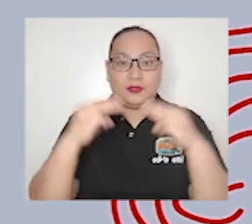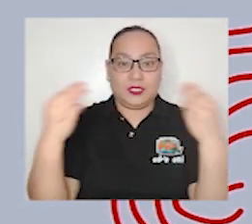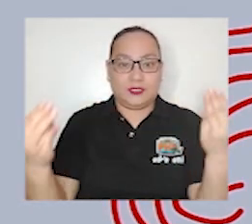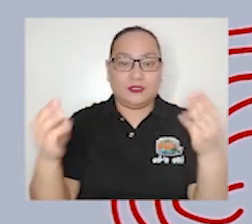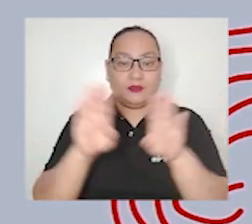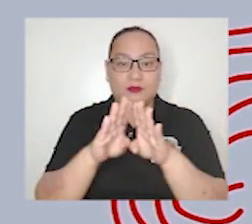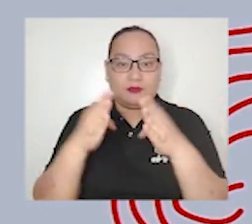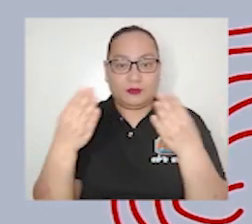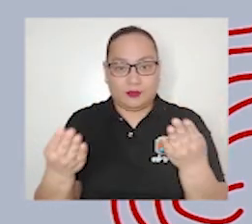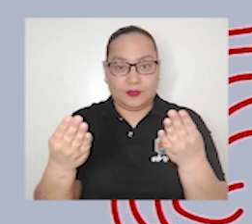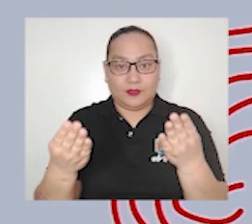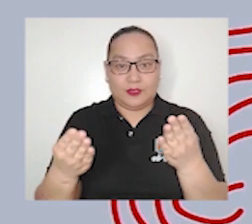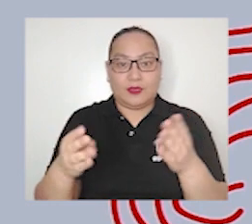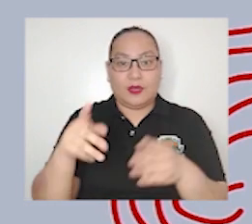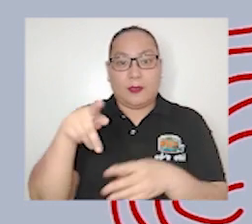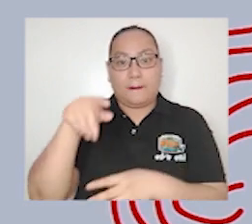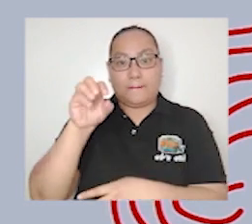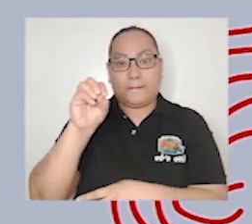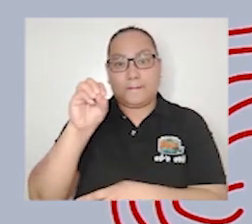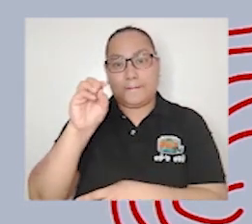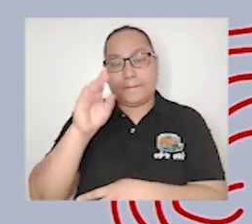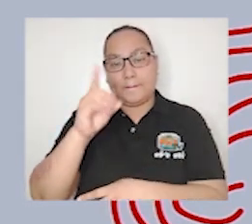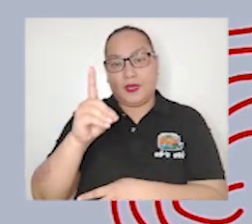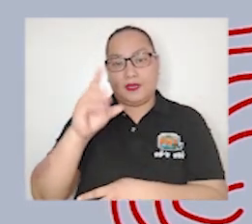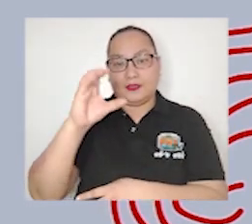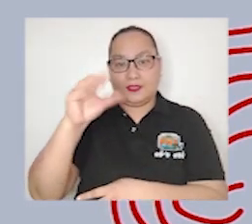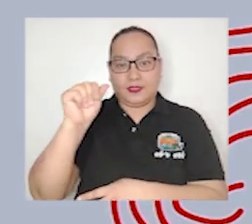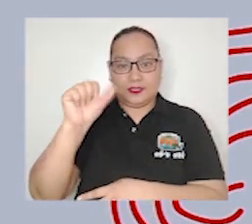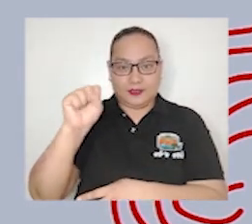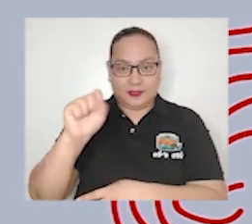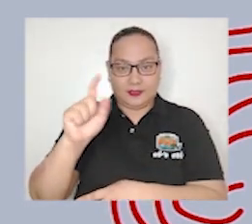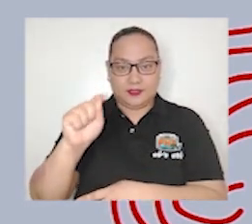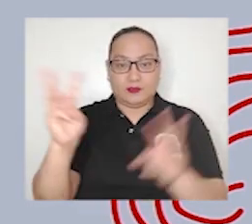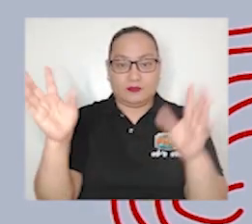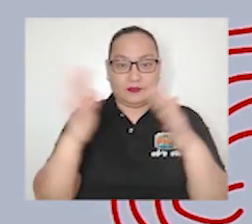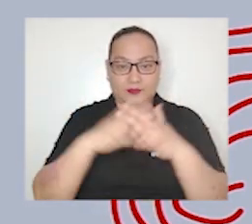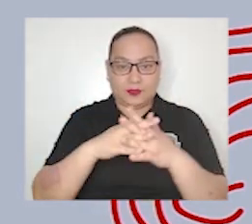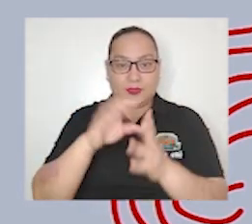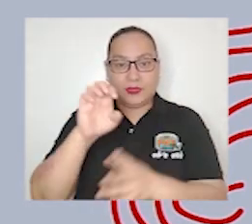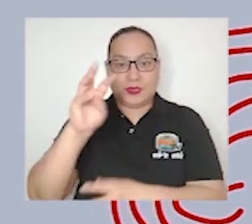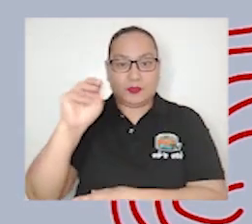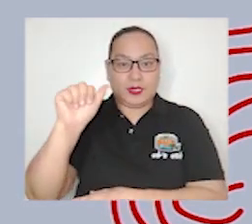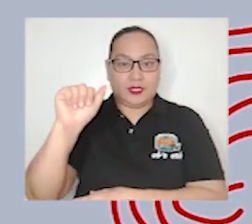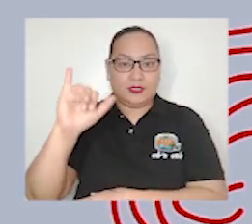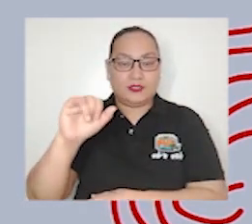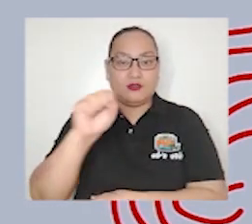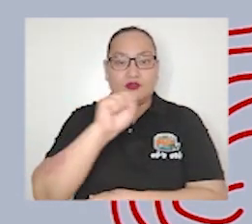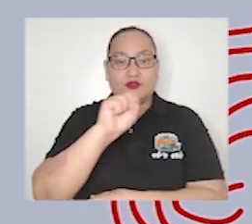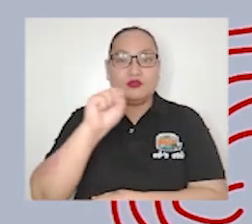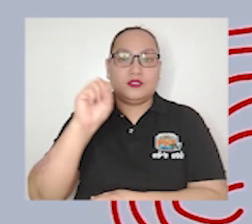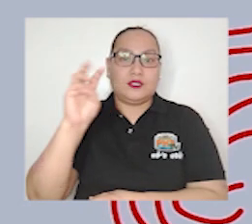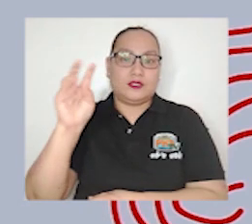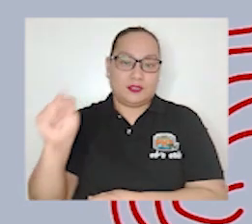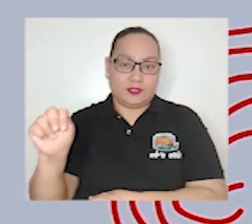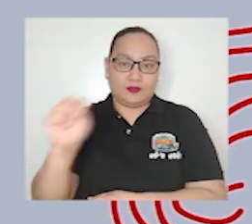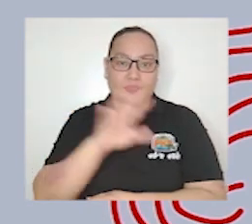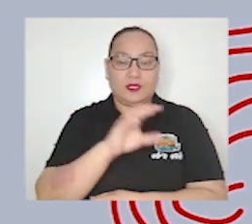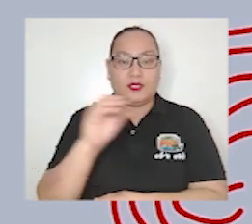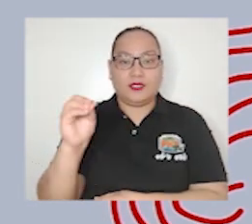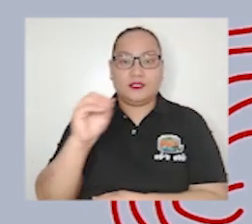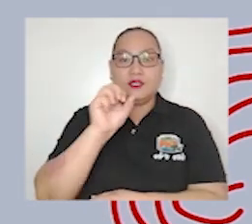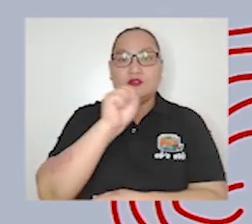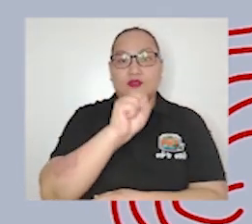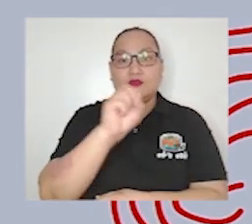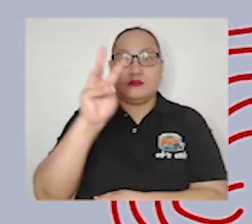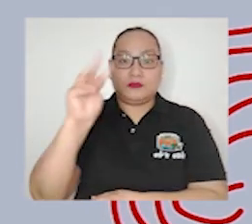blogs webcasts podcasts email social networking and social media sites